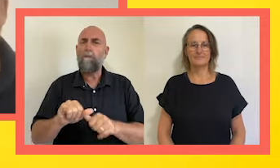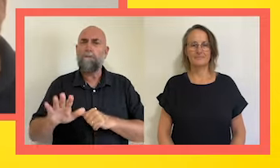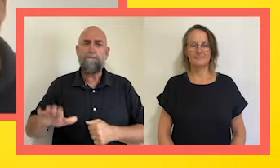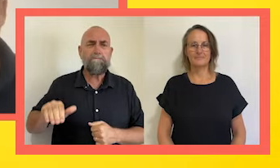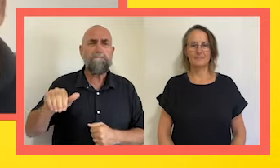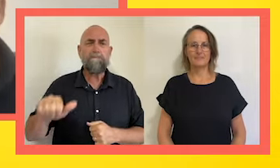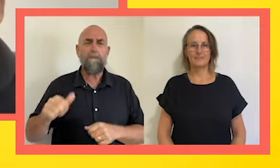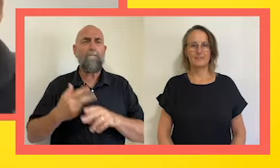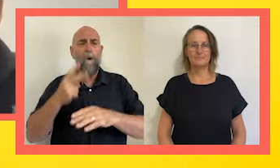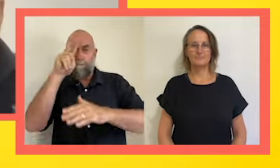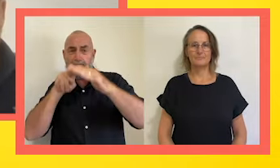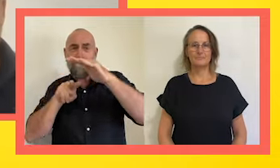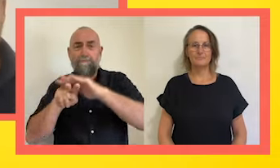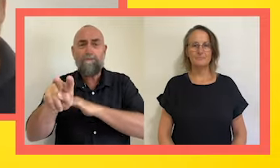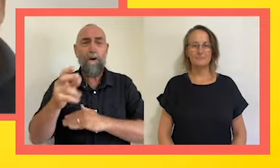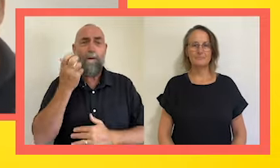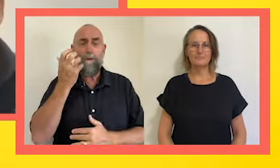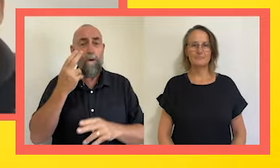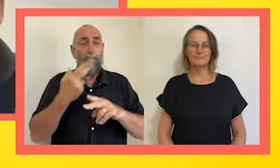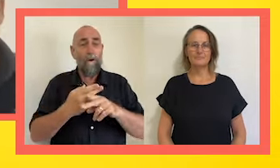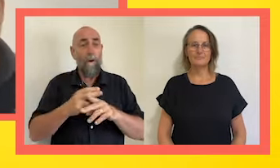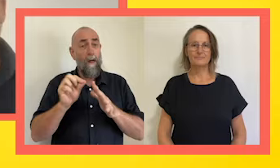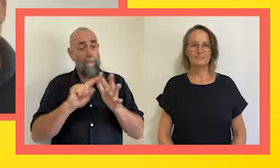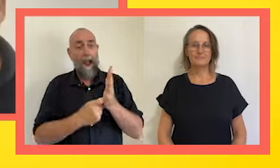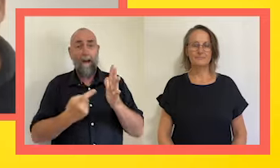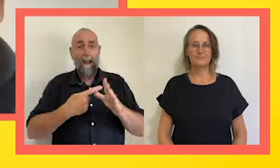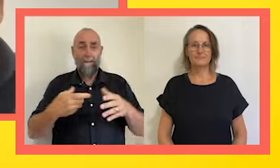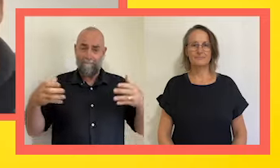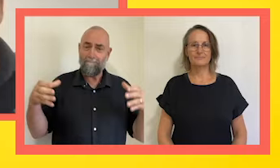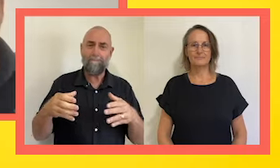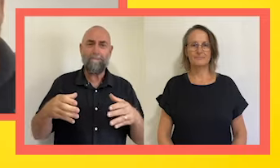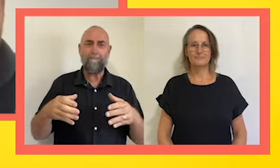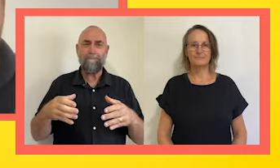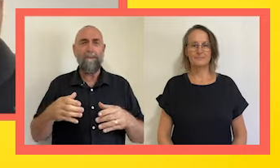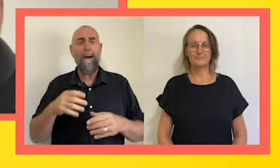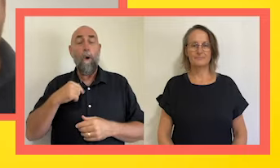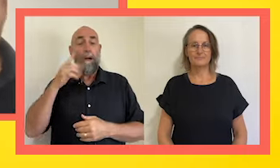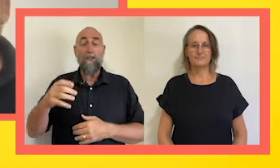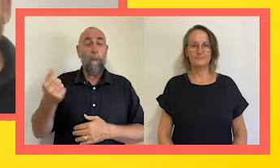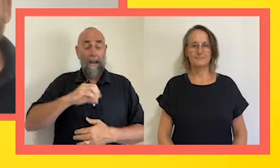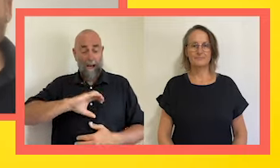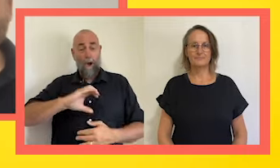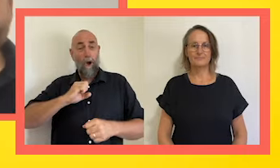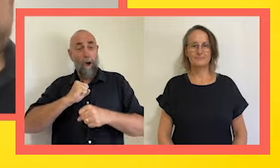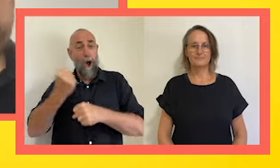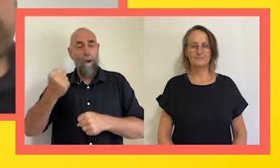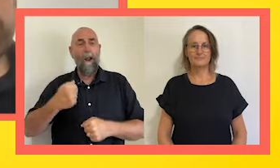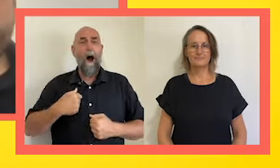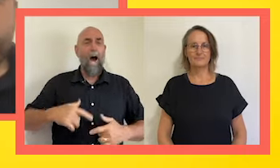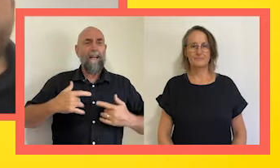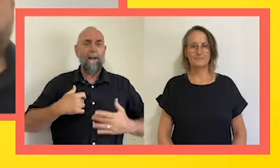foreseeable future for the Paralympic movement. And whenever she gets a gold, I somehow try and get some of the